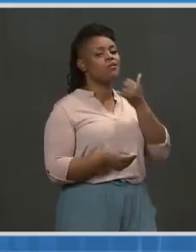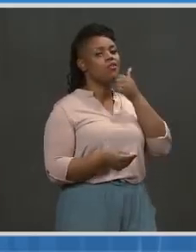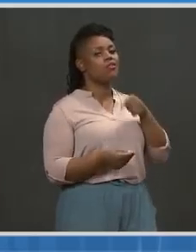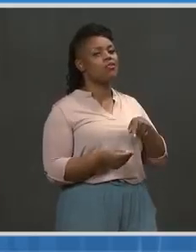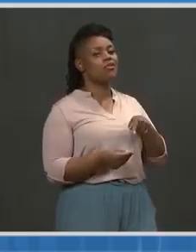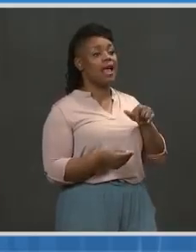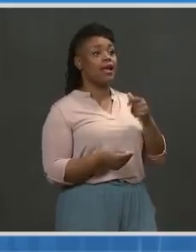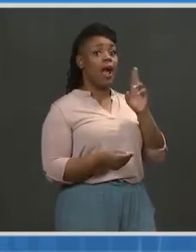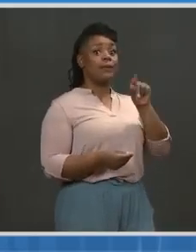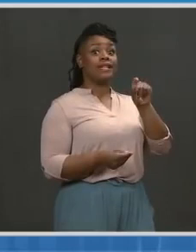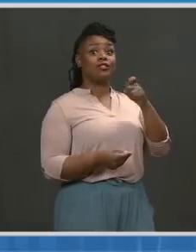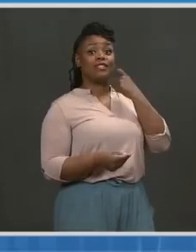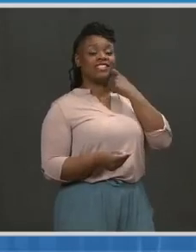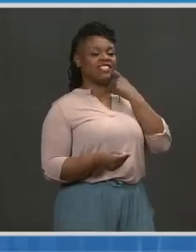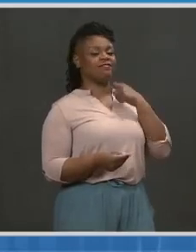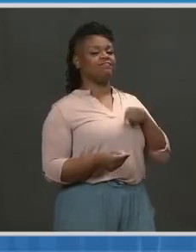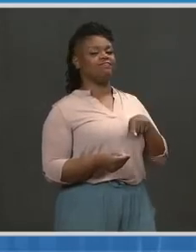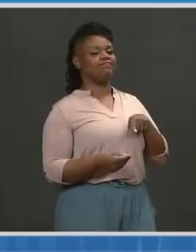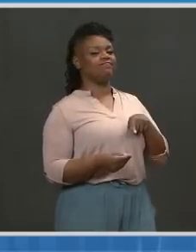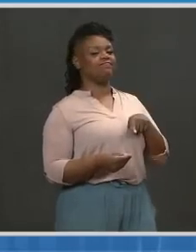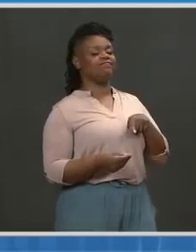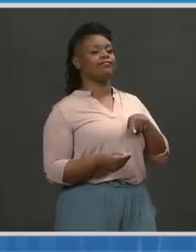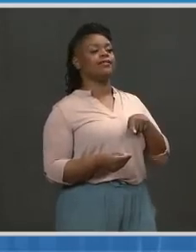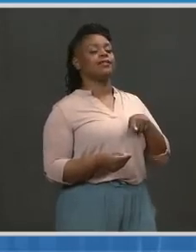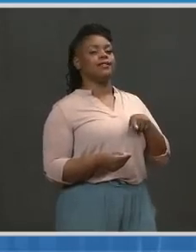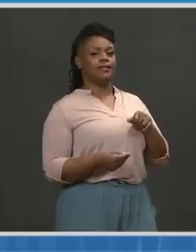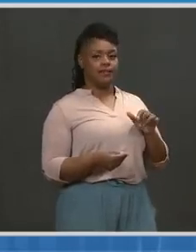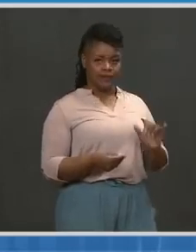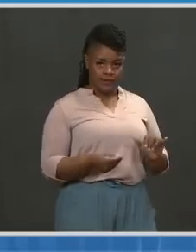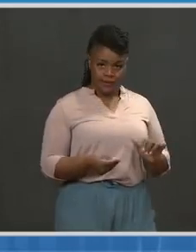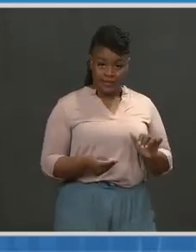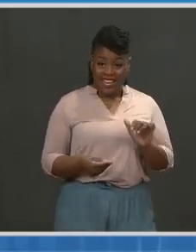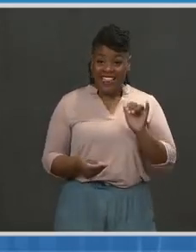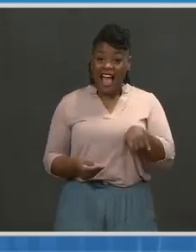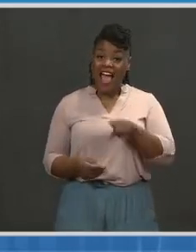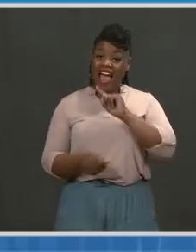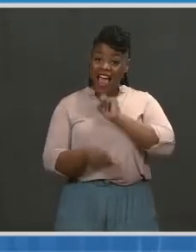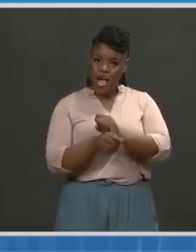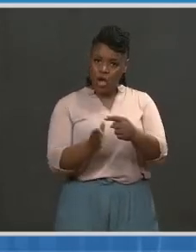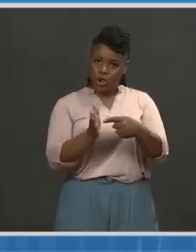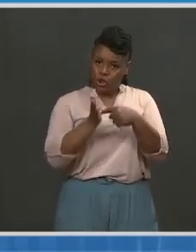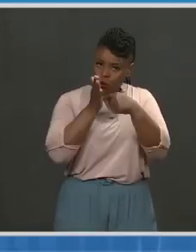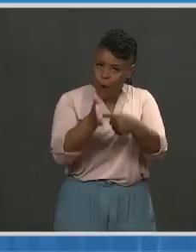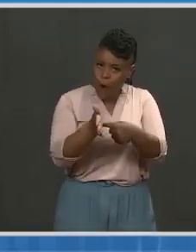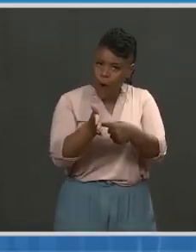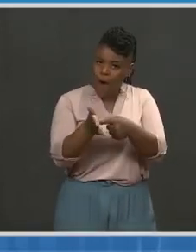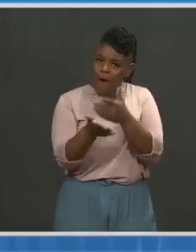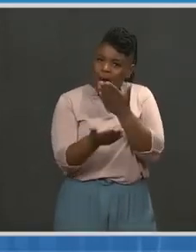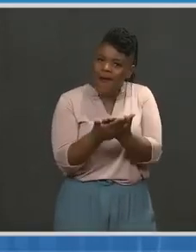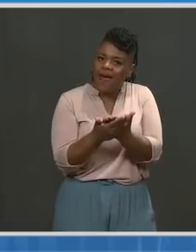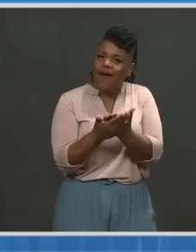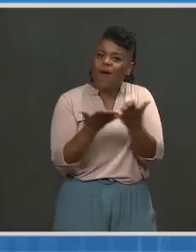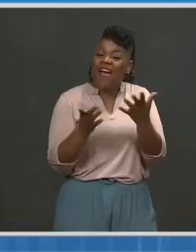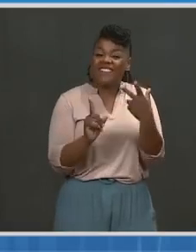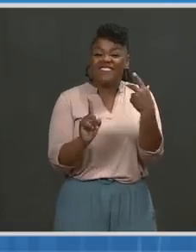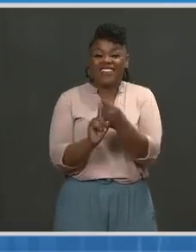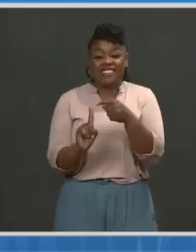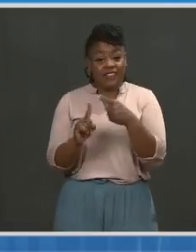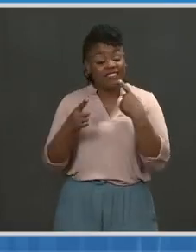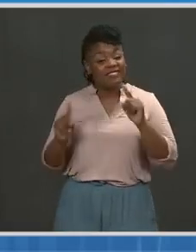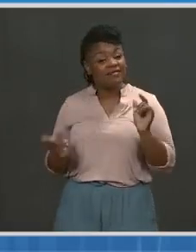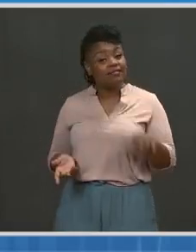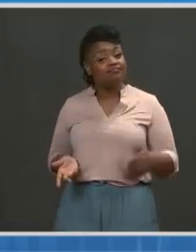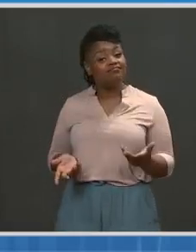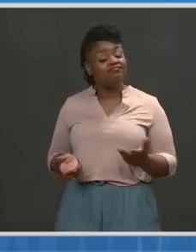the most recent updated data that was more accurately reflective of what the vaccine efficacy point